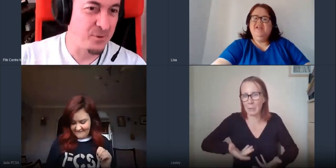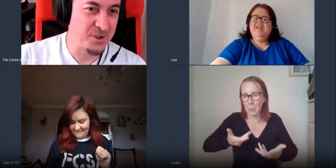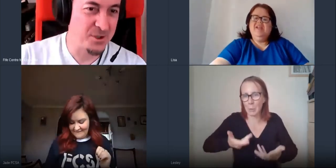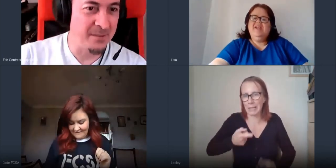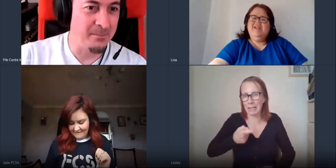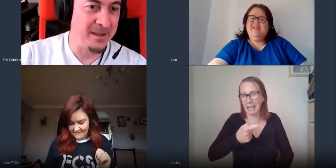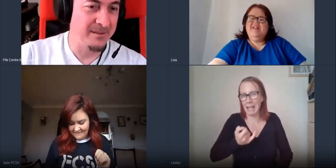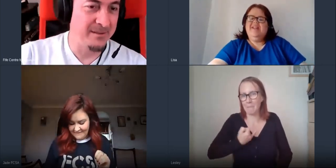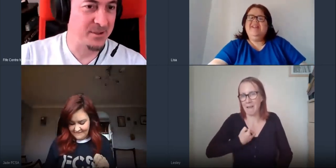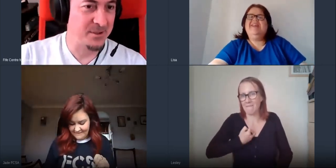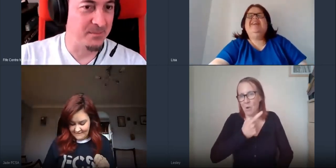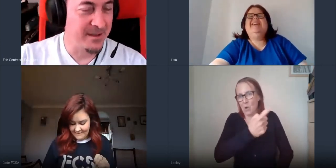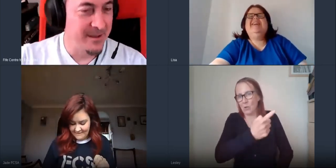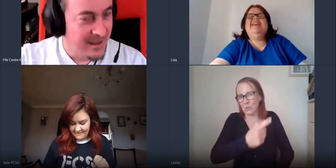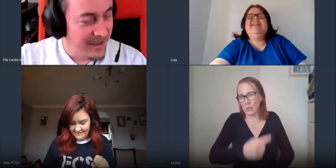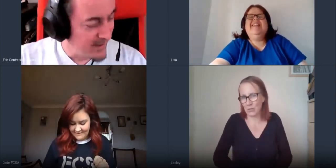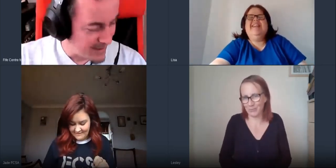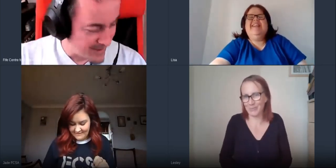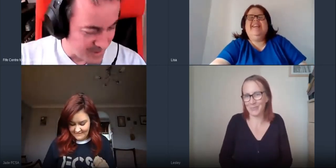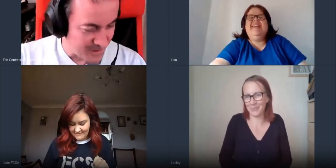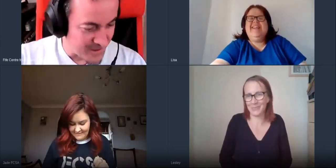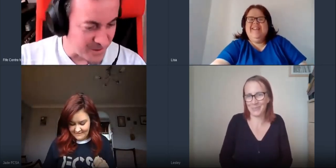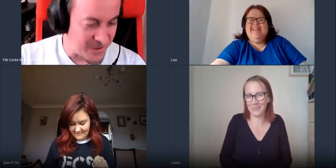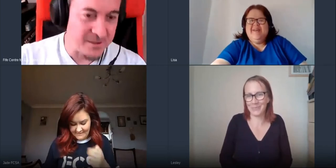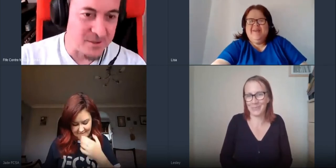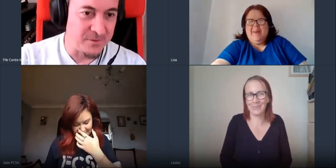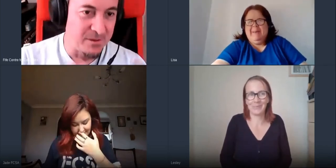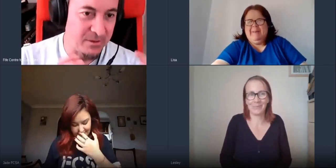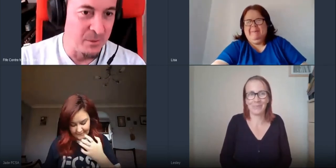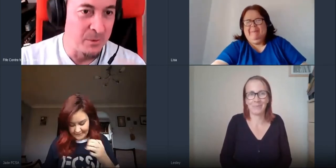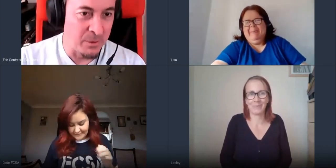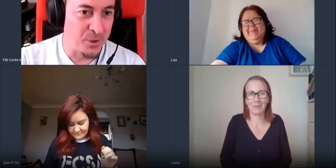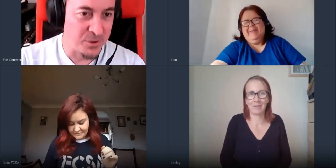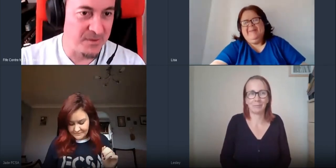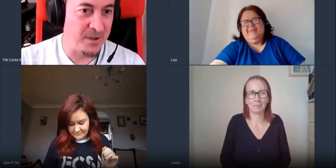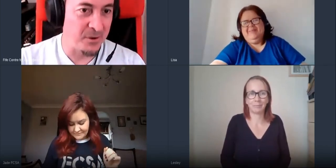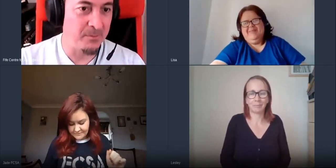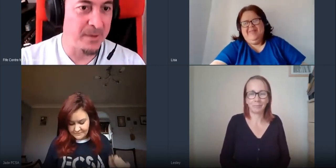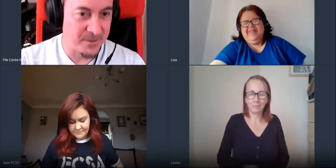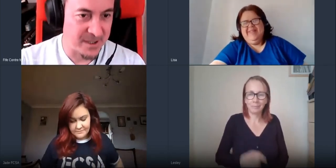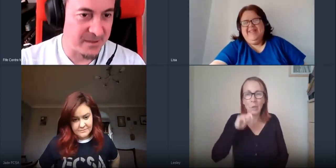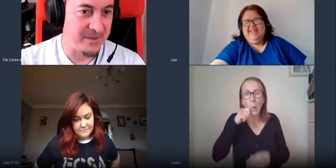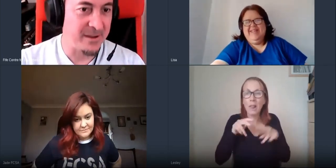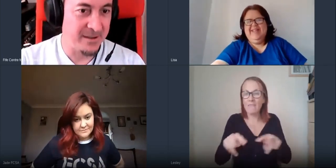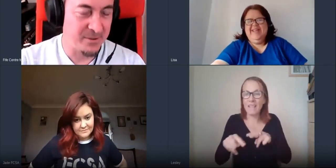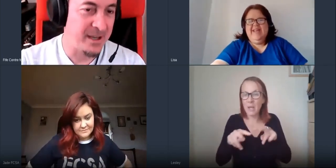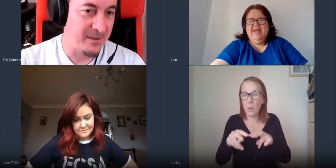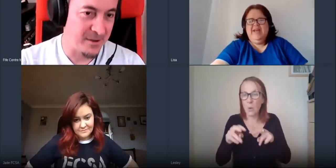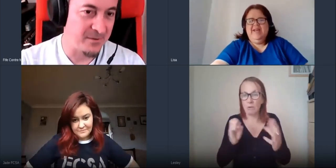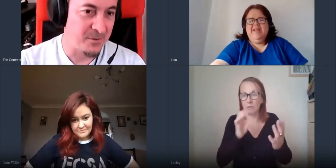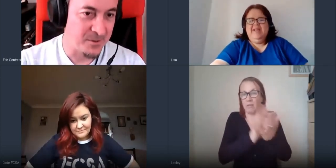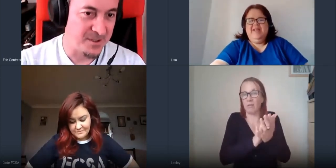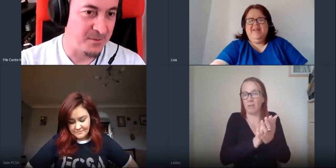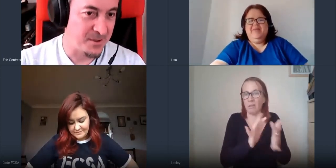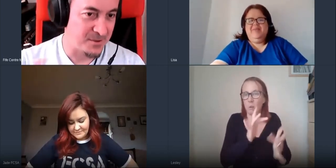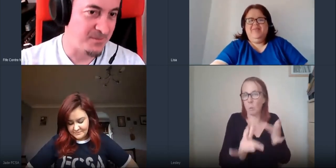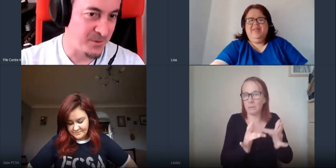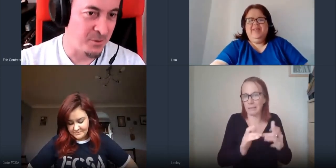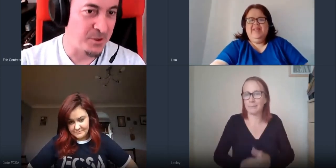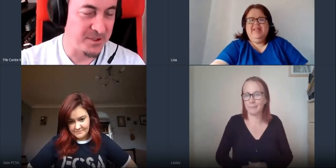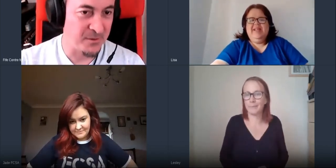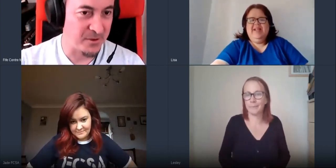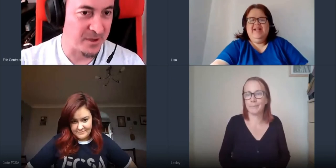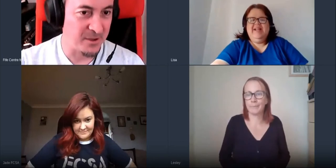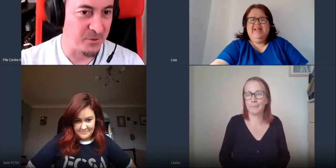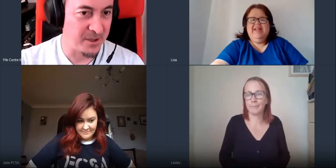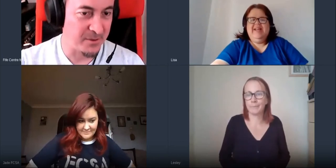fault just blame me that's just me all right okay so yeah so we will repost the video with better sound and subtitling afterwards anyway so no worries